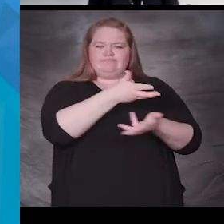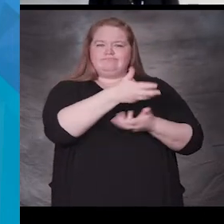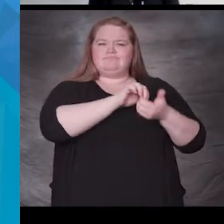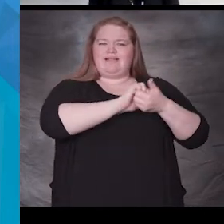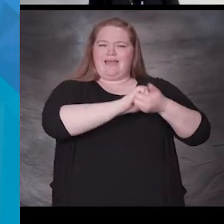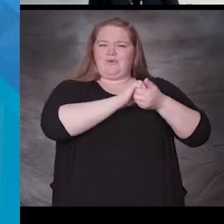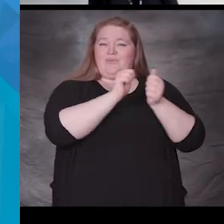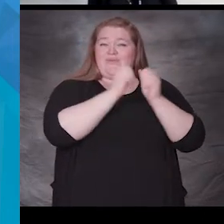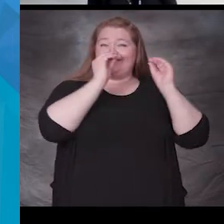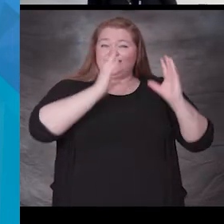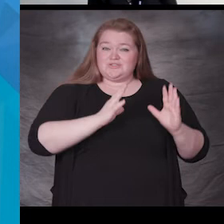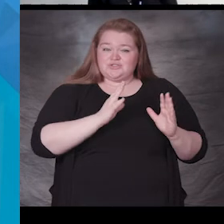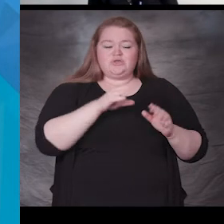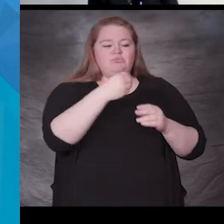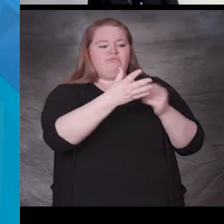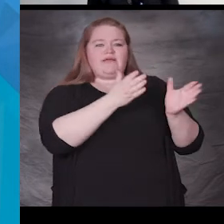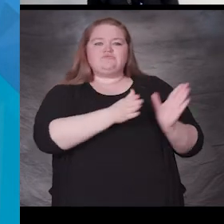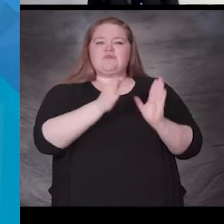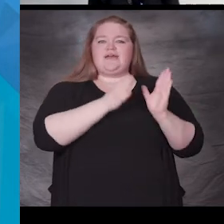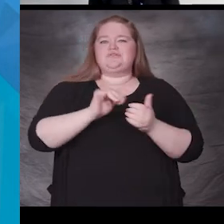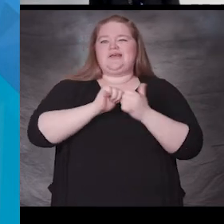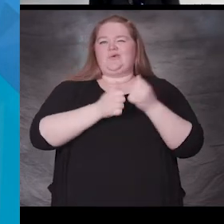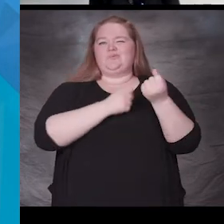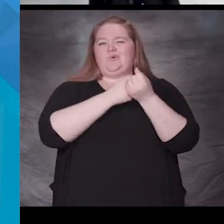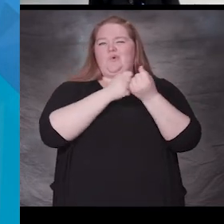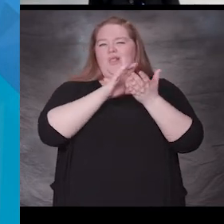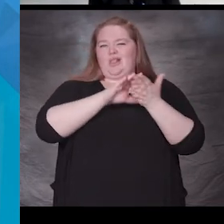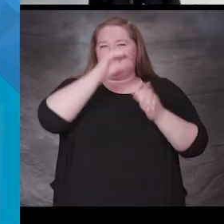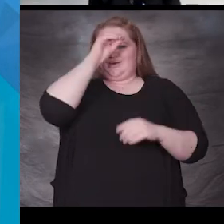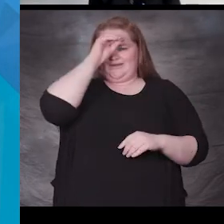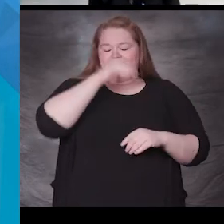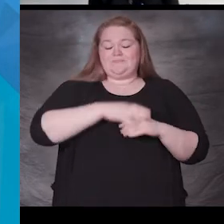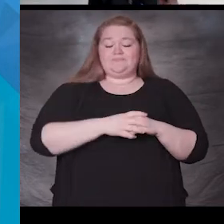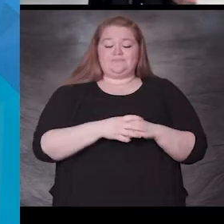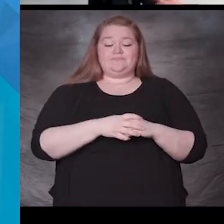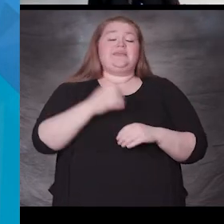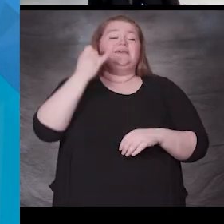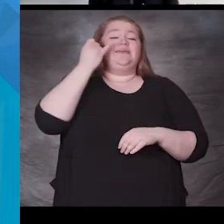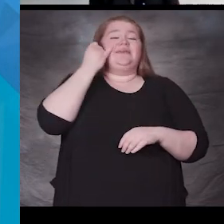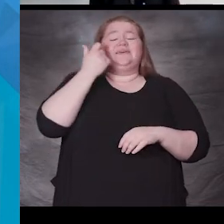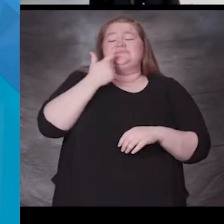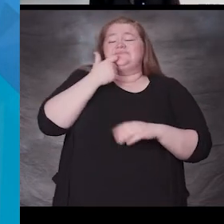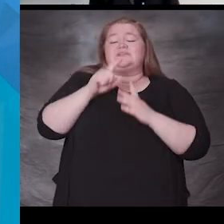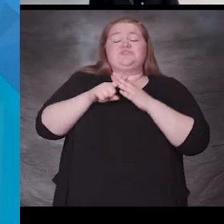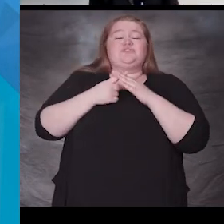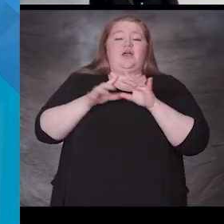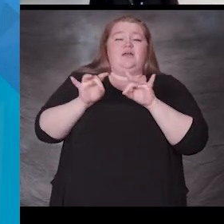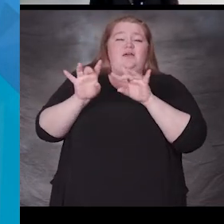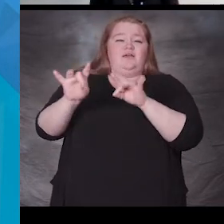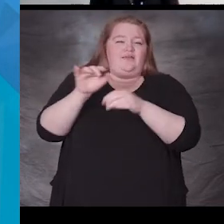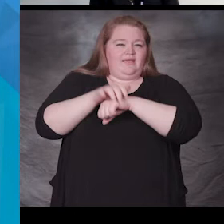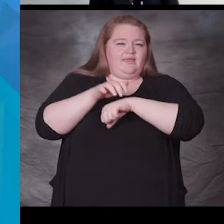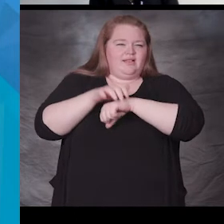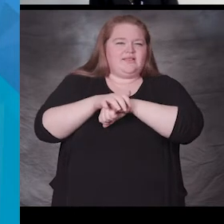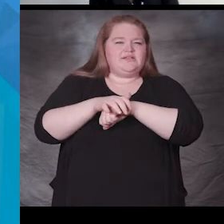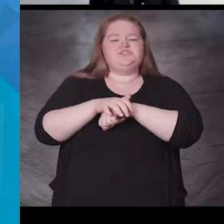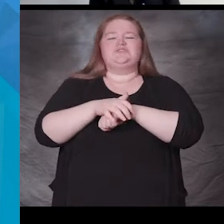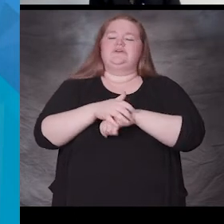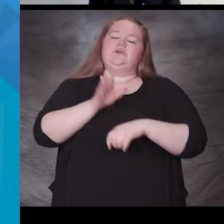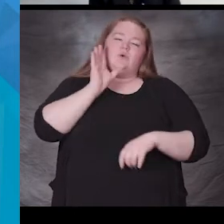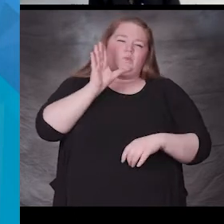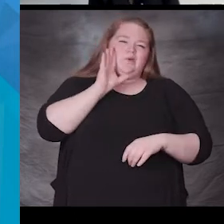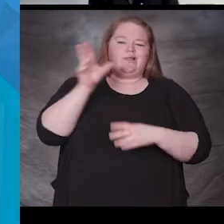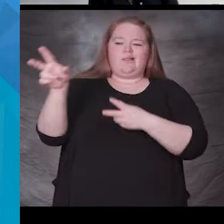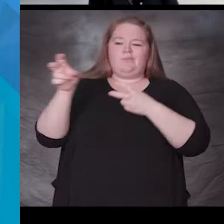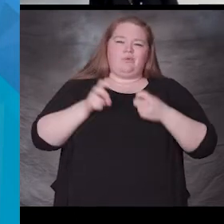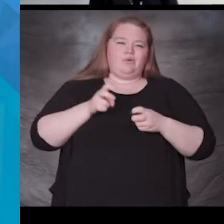and the early speakers of English going to pull out groups and having a more intensive support system. But we're more than